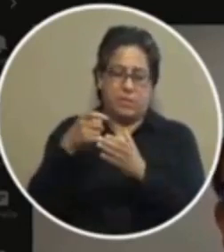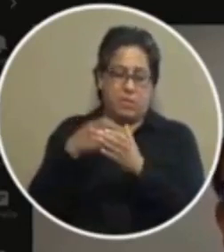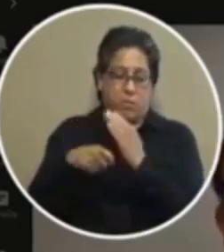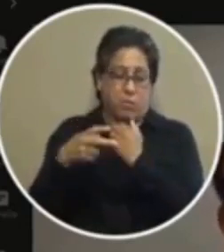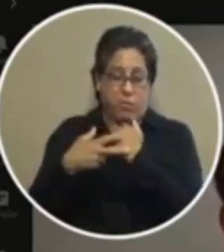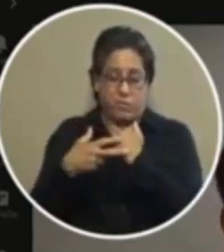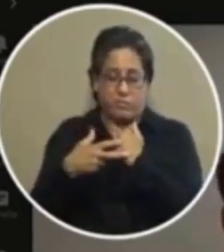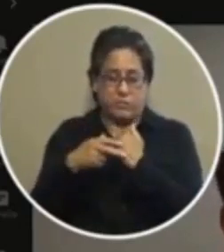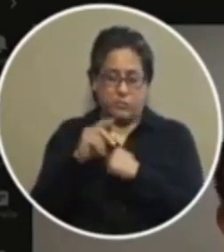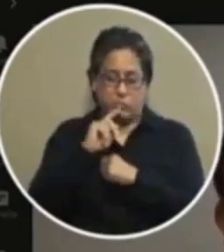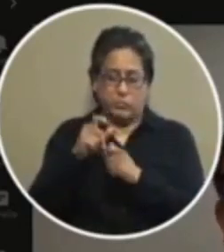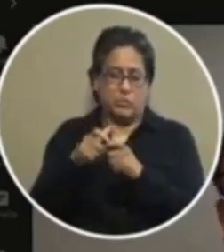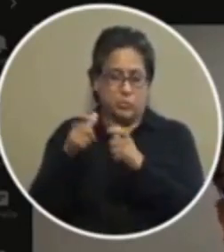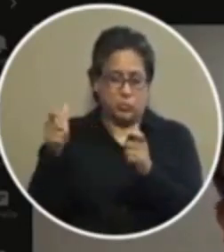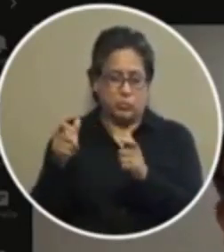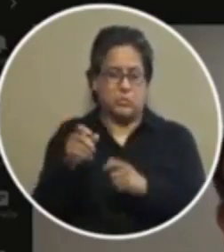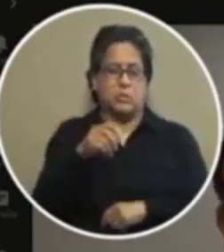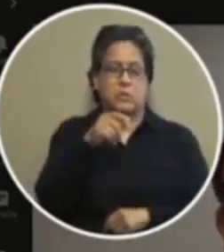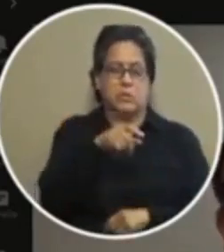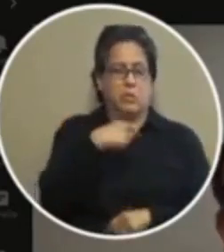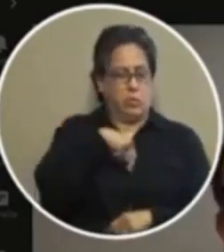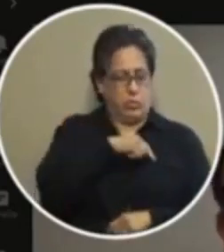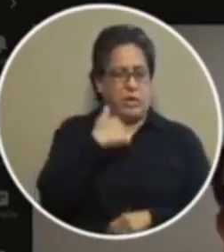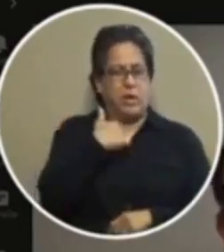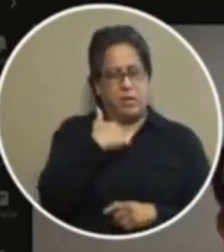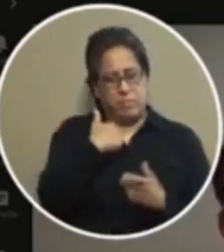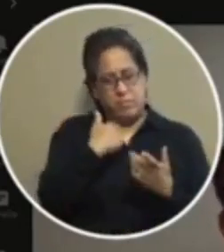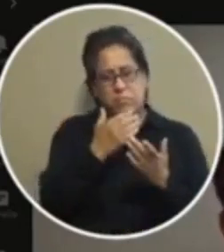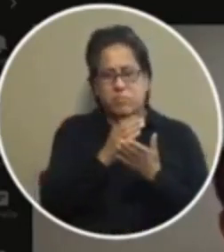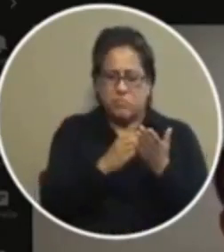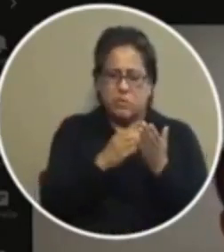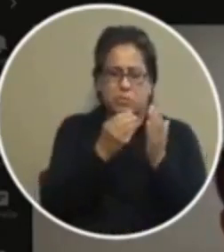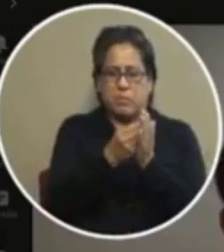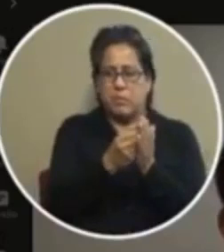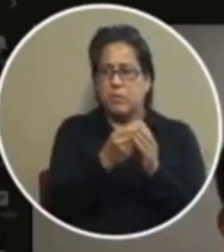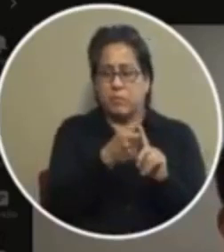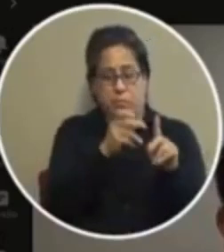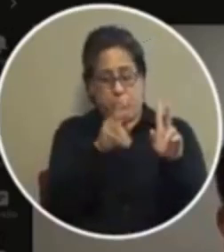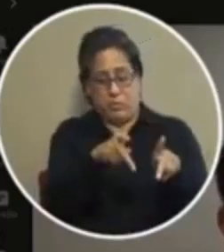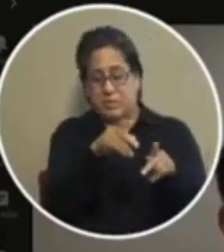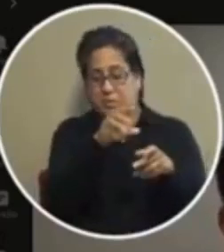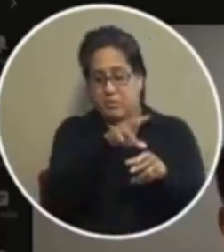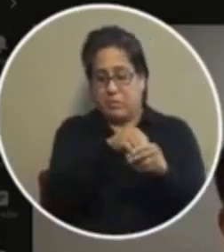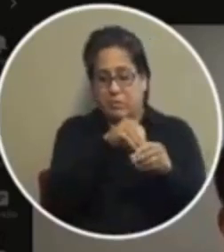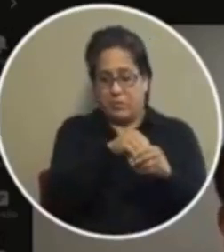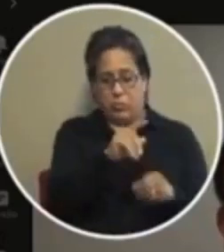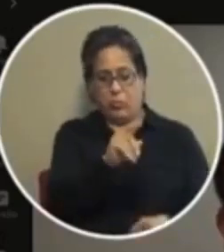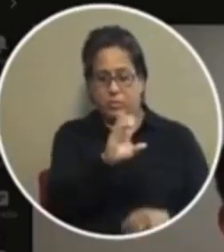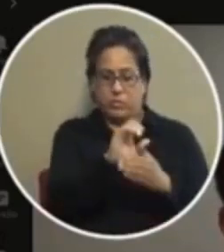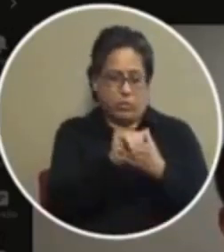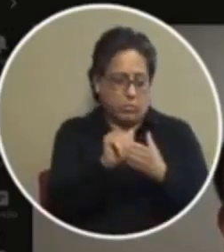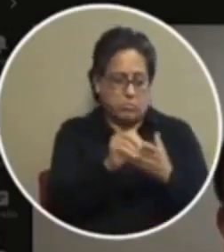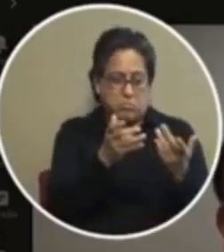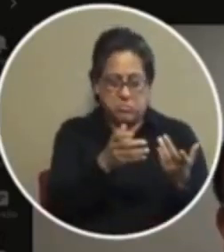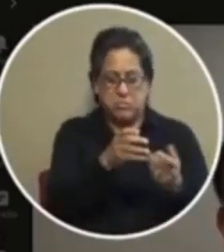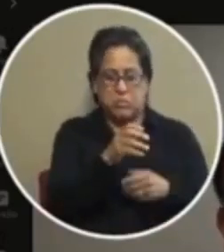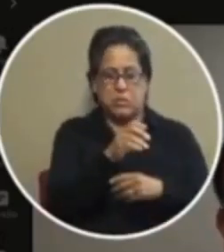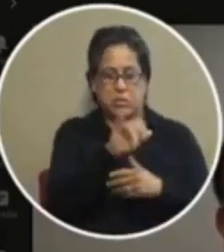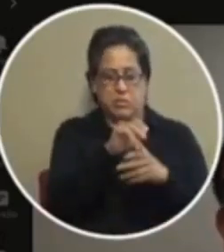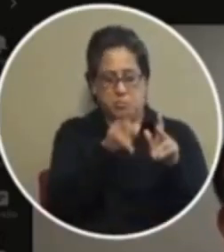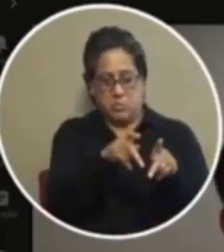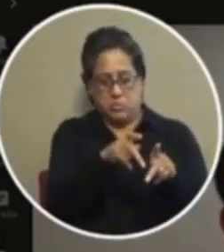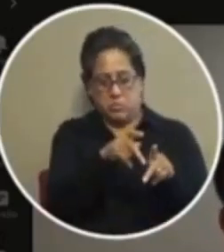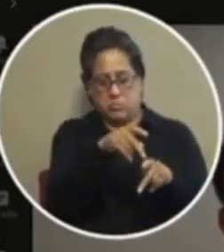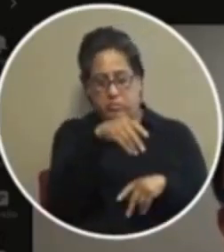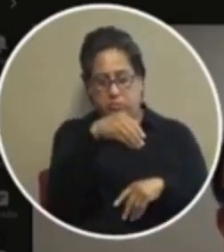saving has been huge and we we do get a nominal amount of money from the person who enters the program a hundred dollars and we have we have been